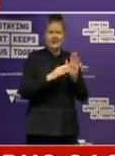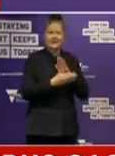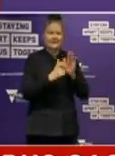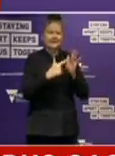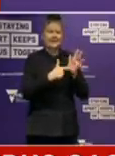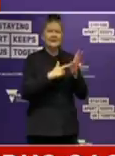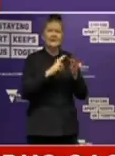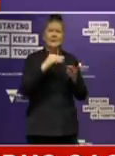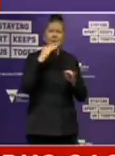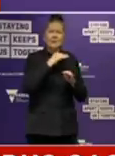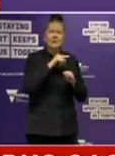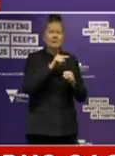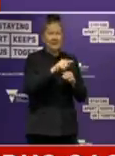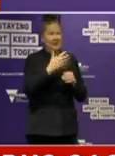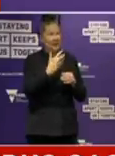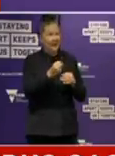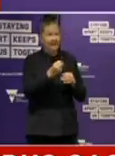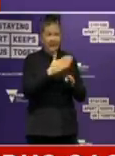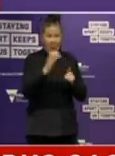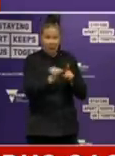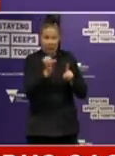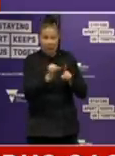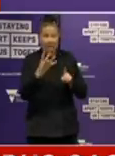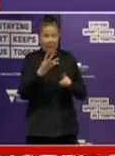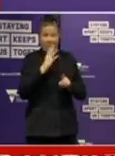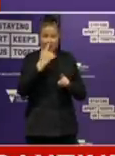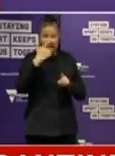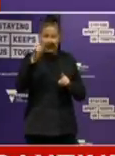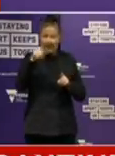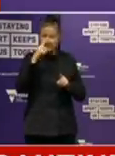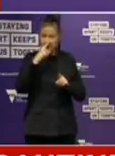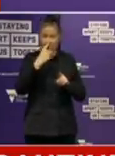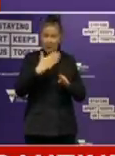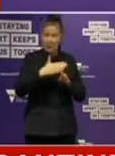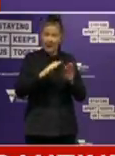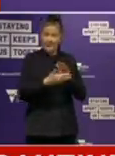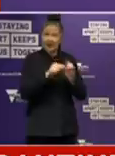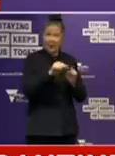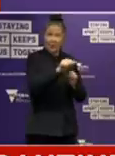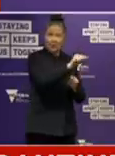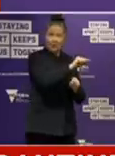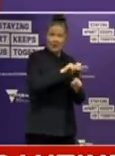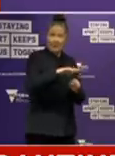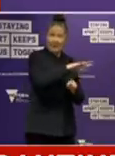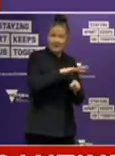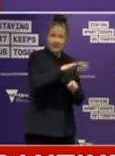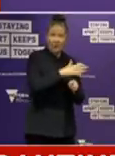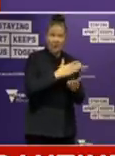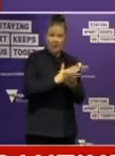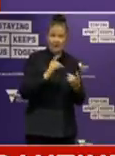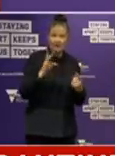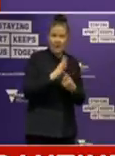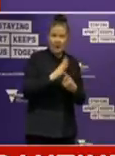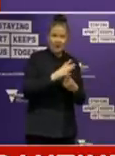north of 470,000 jobs, so it's an incredibly important part of our economy, and a lot of those businesses have been